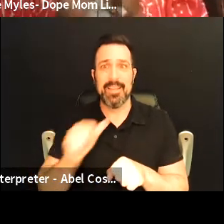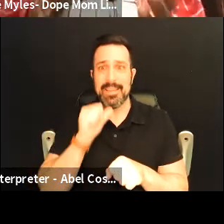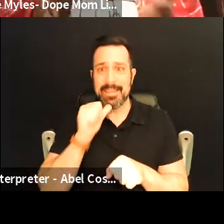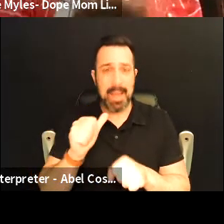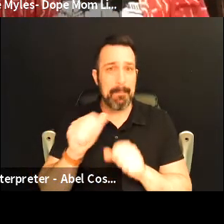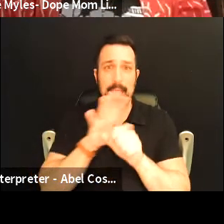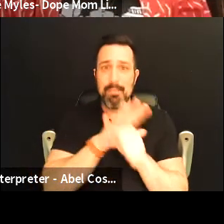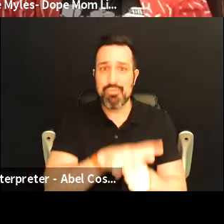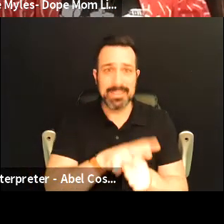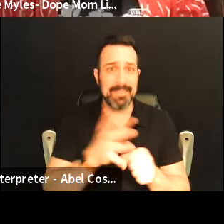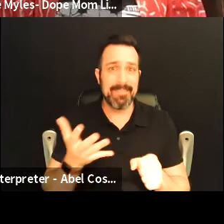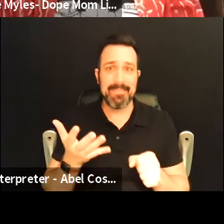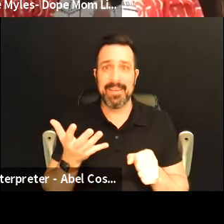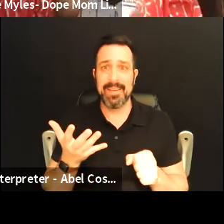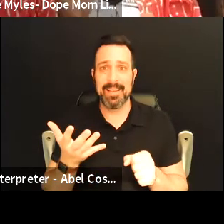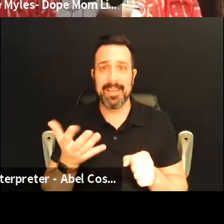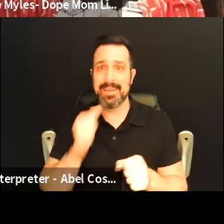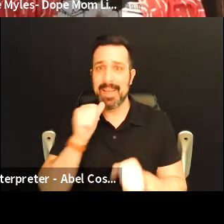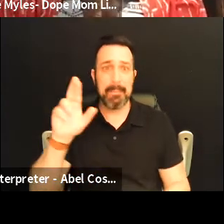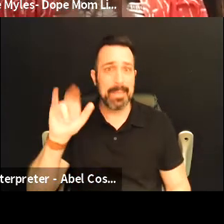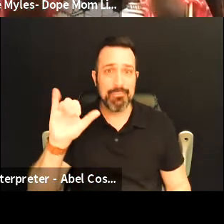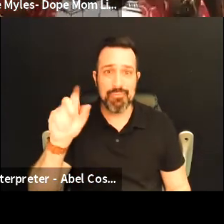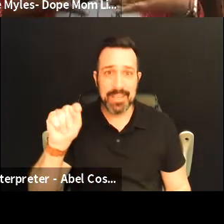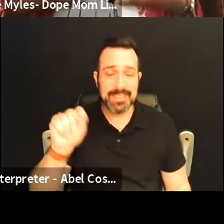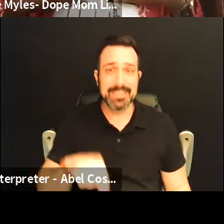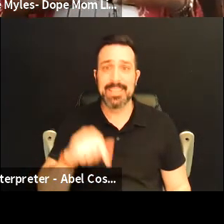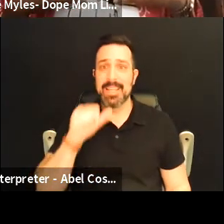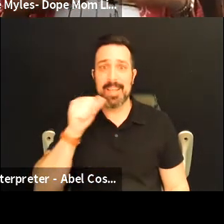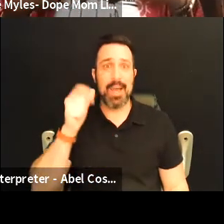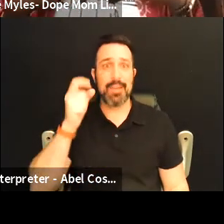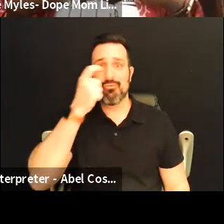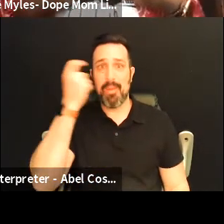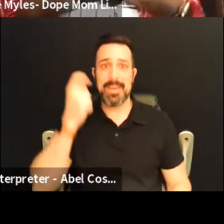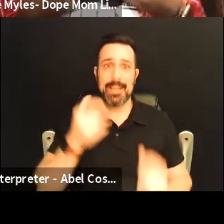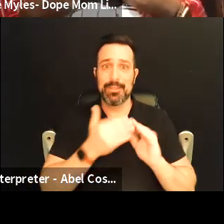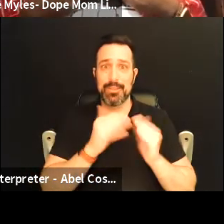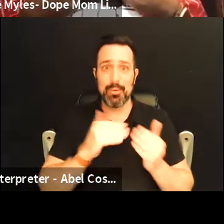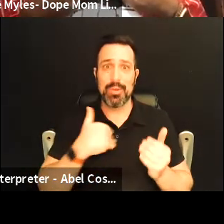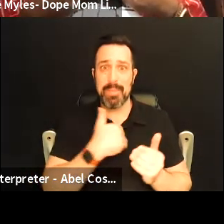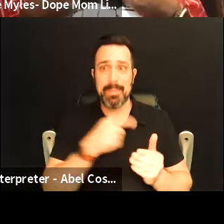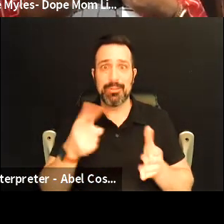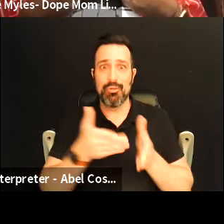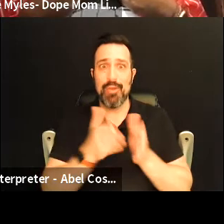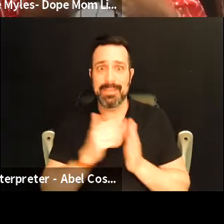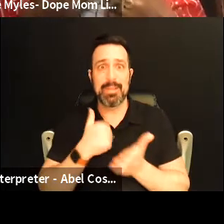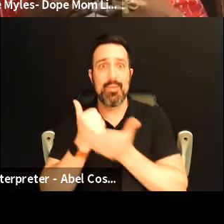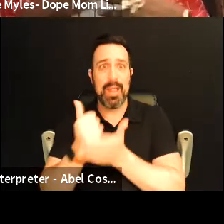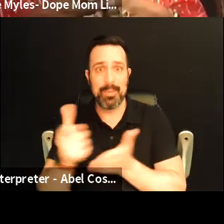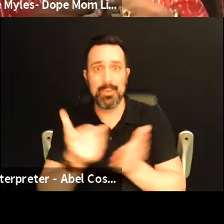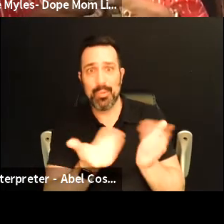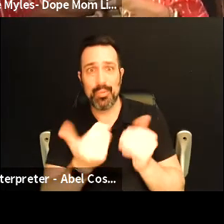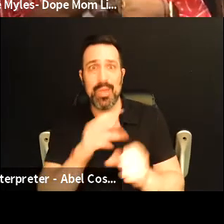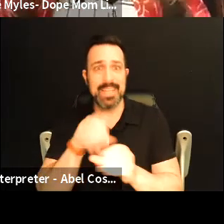be oppressive not be racist not not traumatize the community members that you're asking me to help you engage with